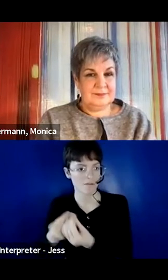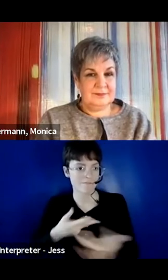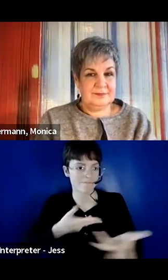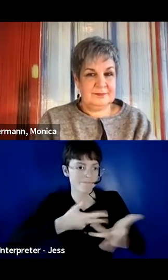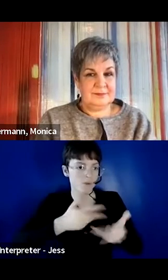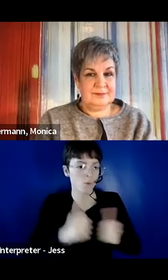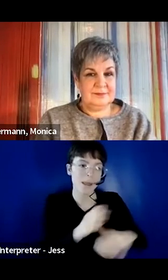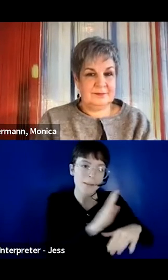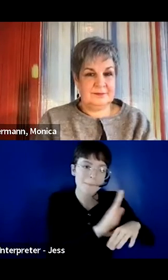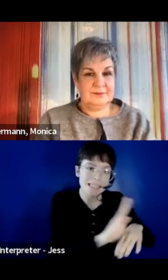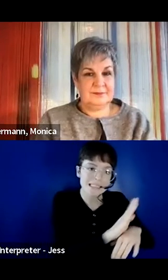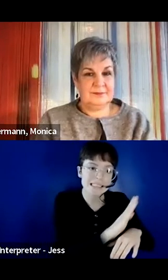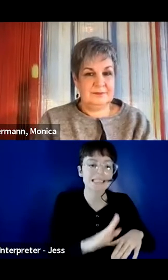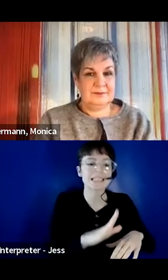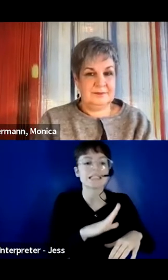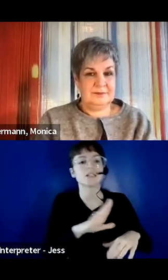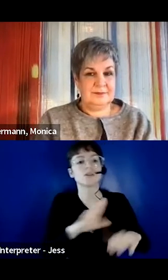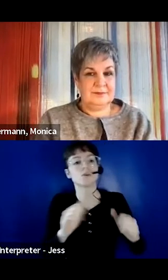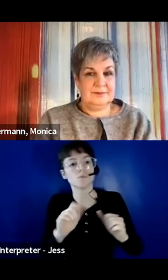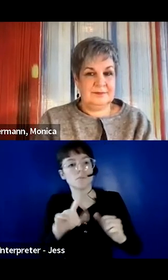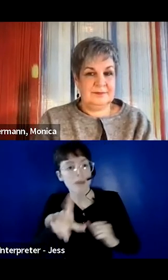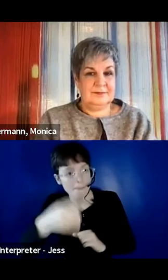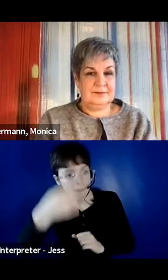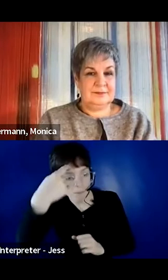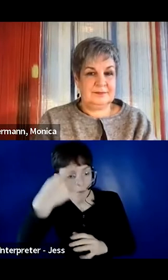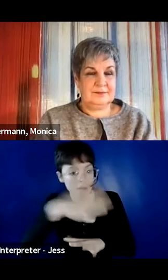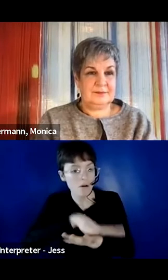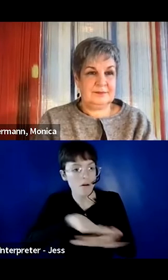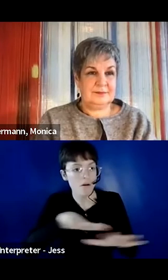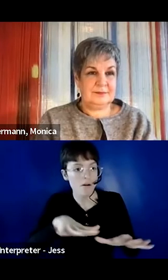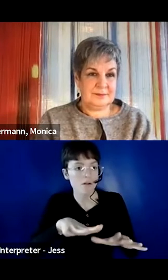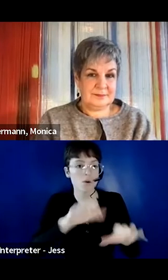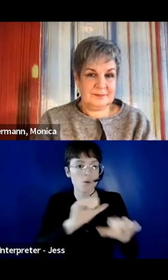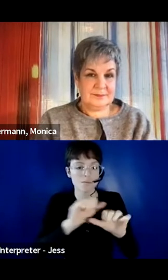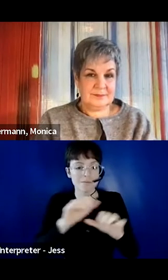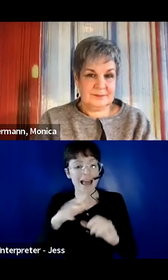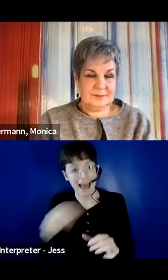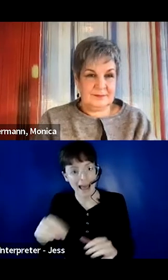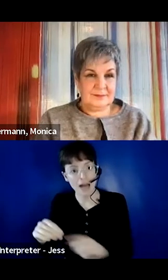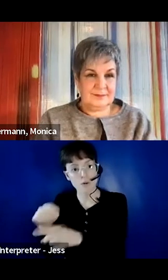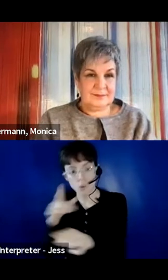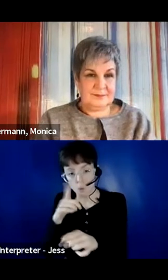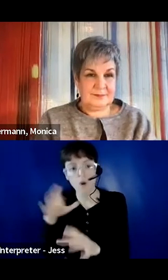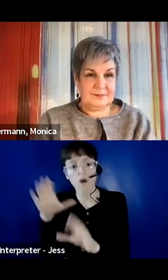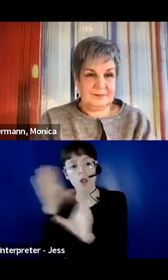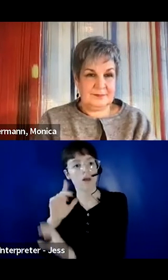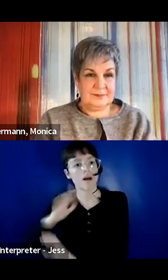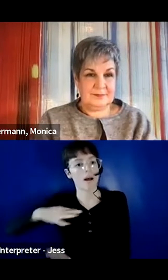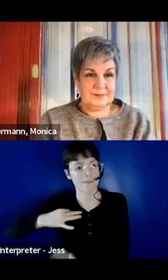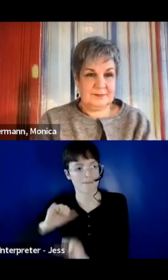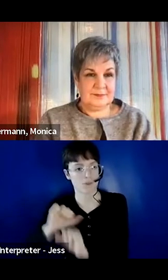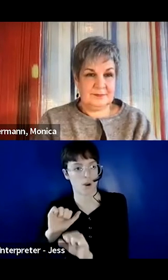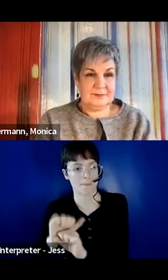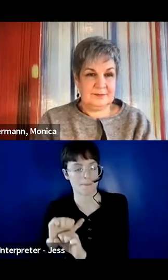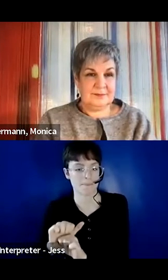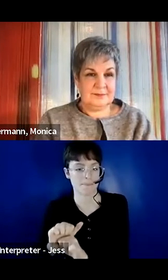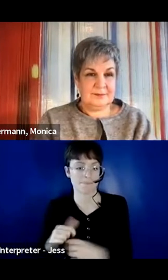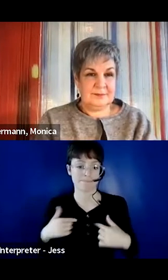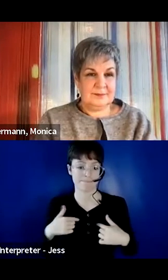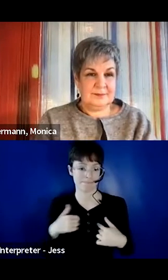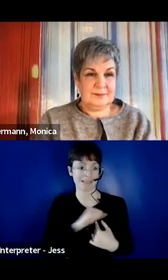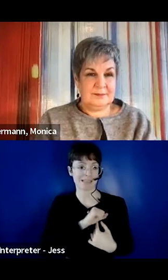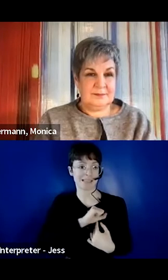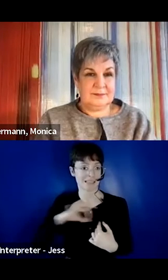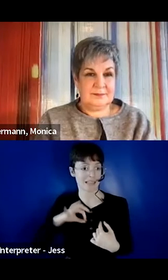as job seekers with disabilities across the country, you know, as employees of CCRW or, you know, myself, it's really